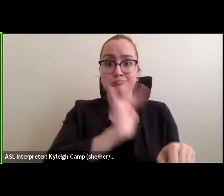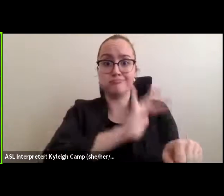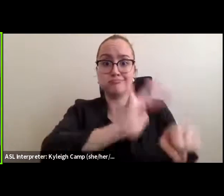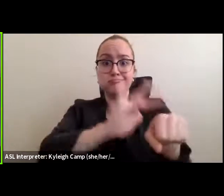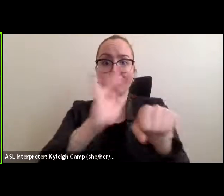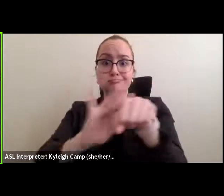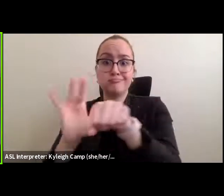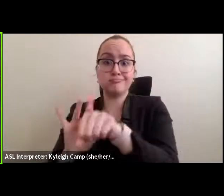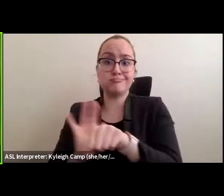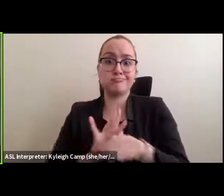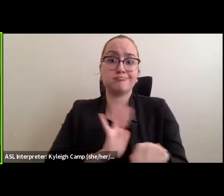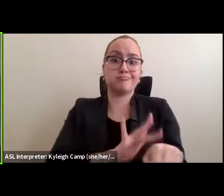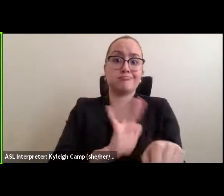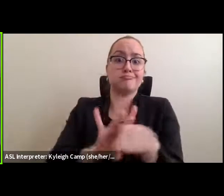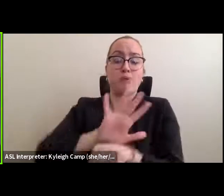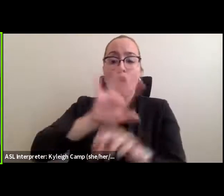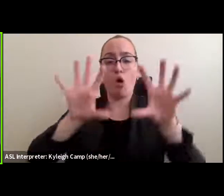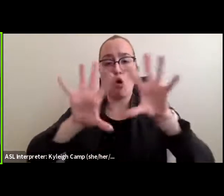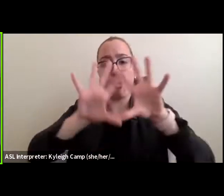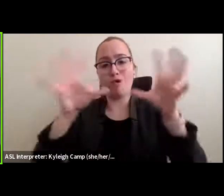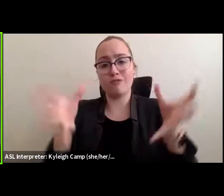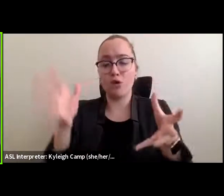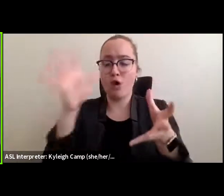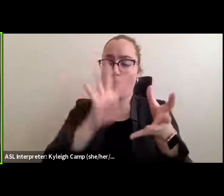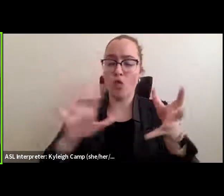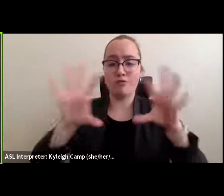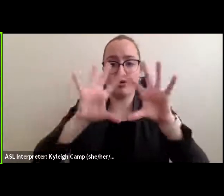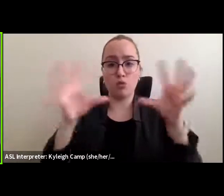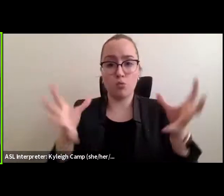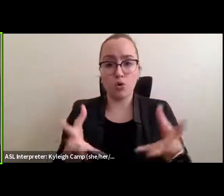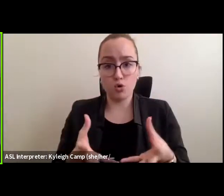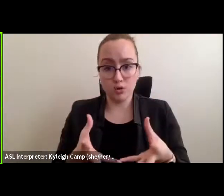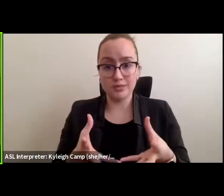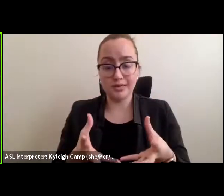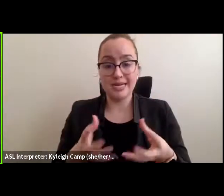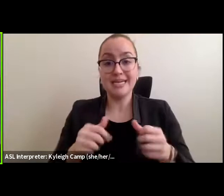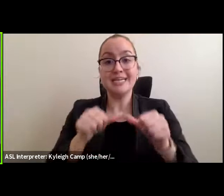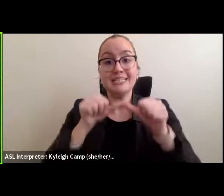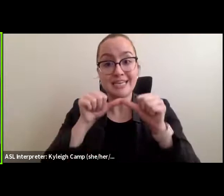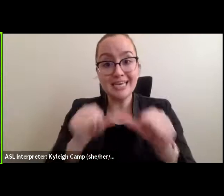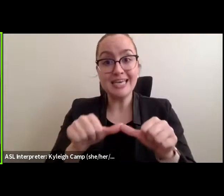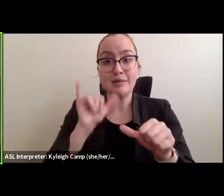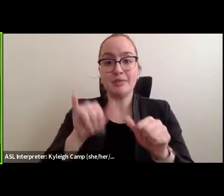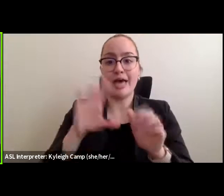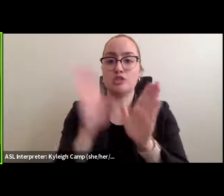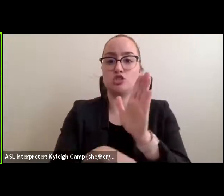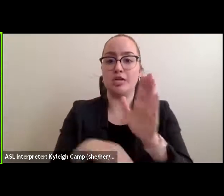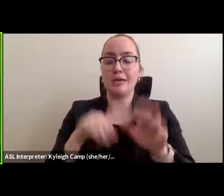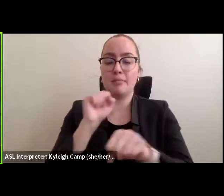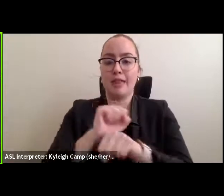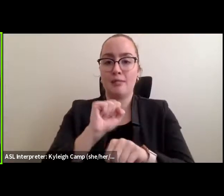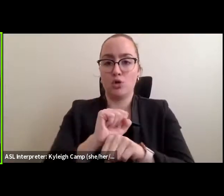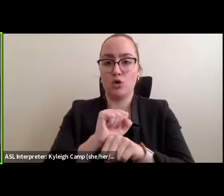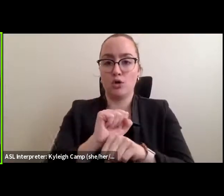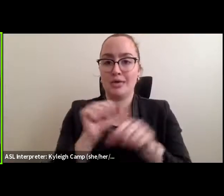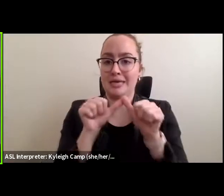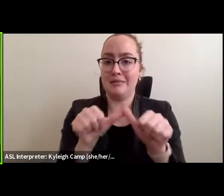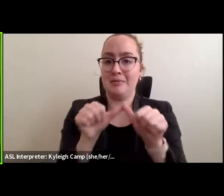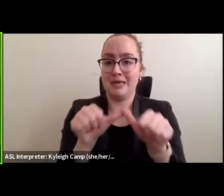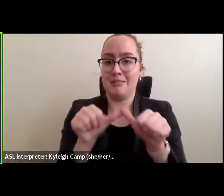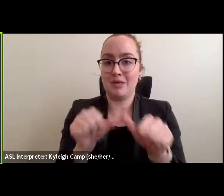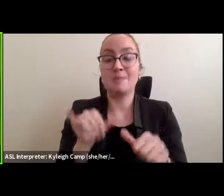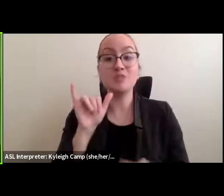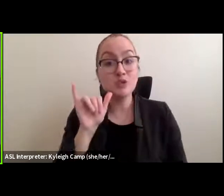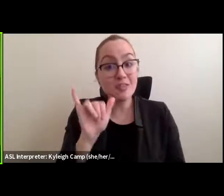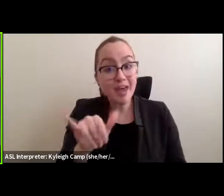to basically try to find the cheapest, most exploitable labor as possible. So that's contributing to this crisis